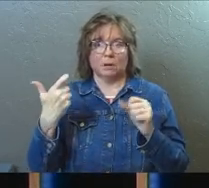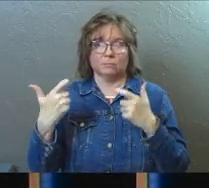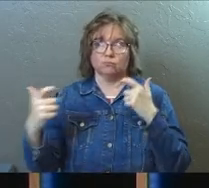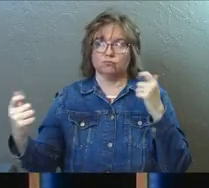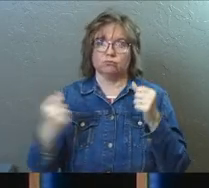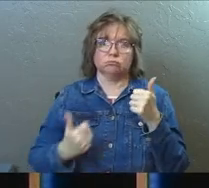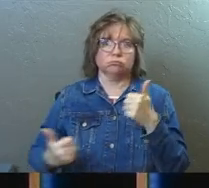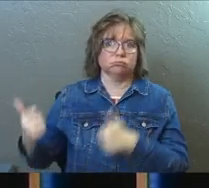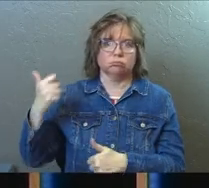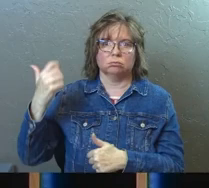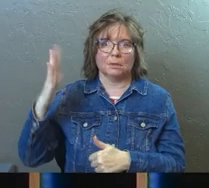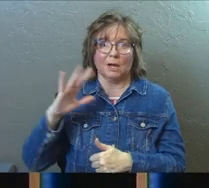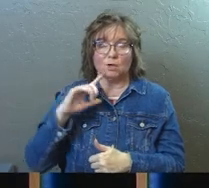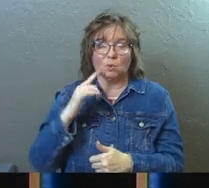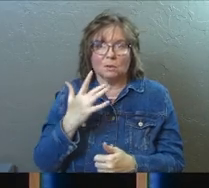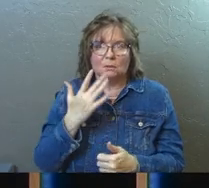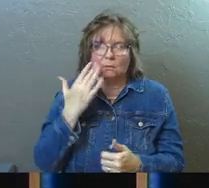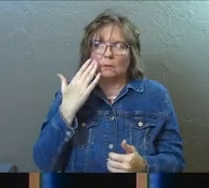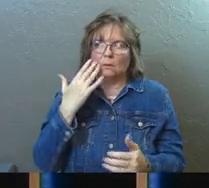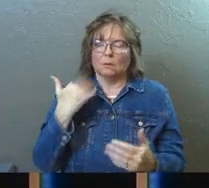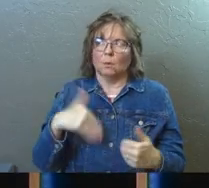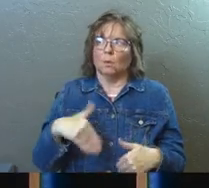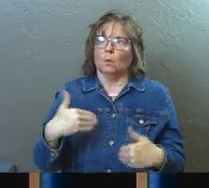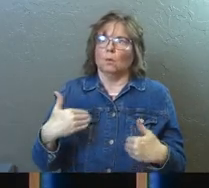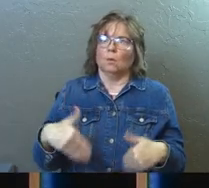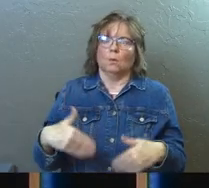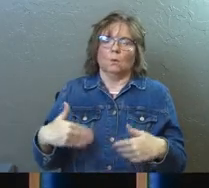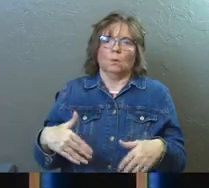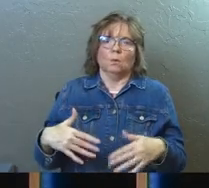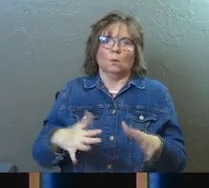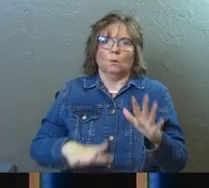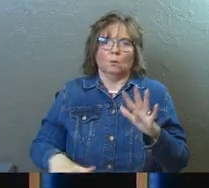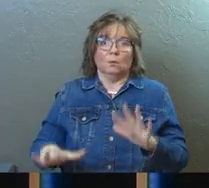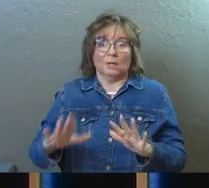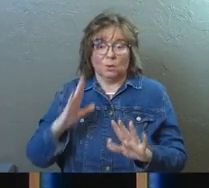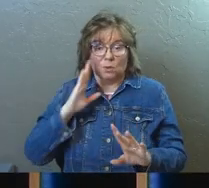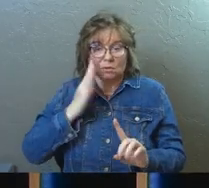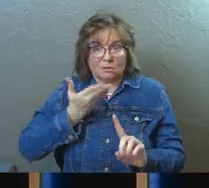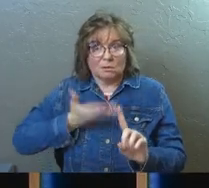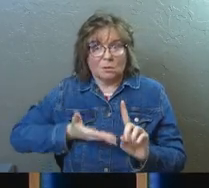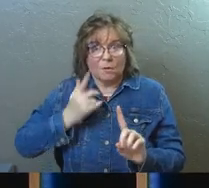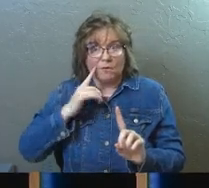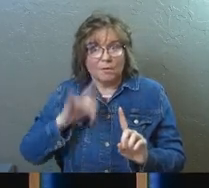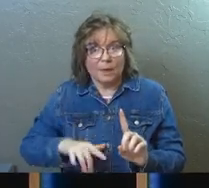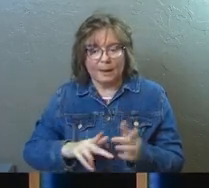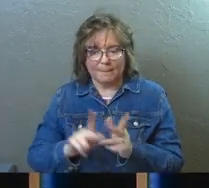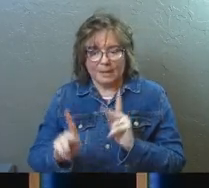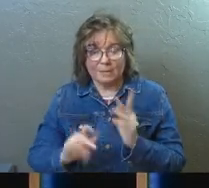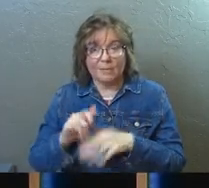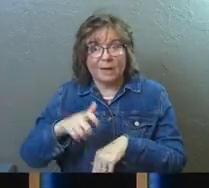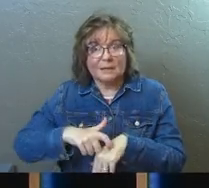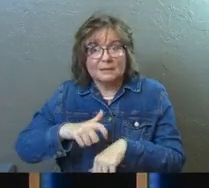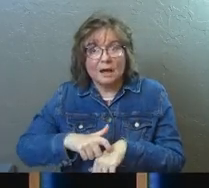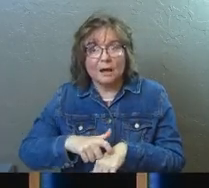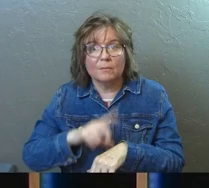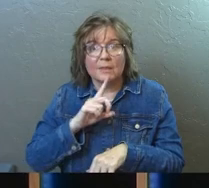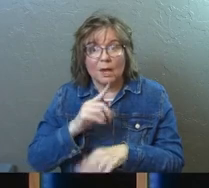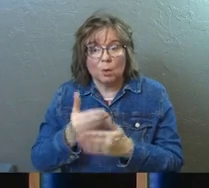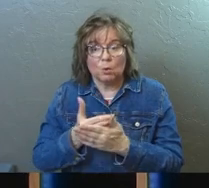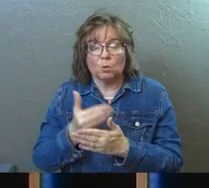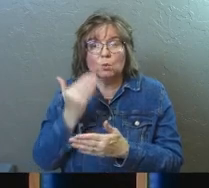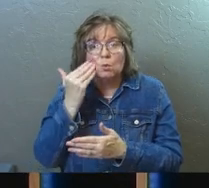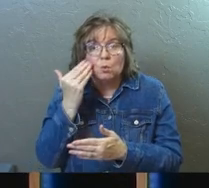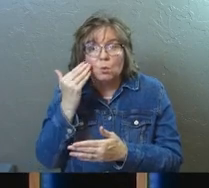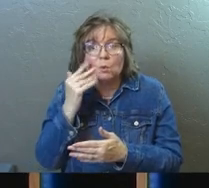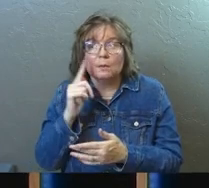God, was palpable. You could taste it in the air. It was massive. He was known for it. People of that time, they knew